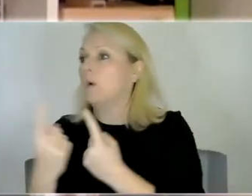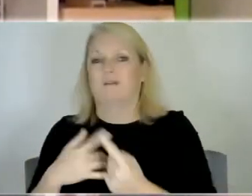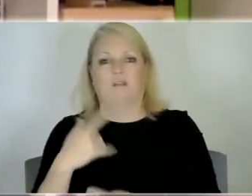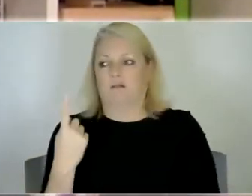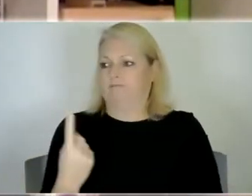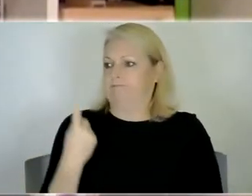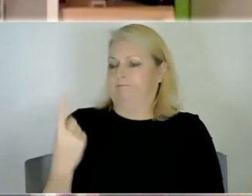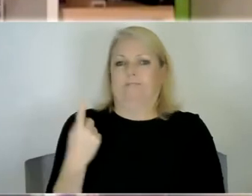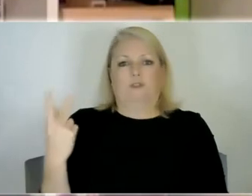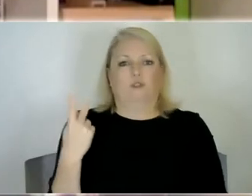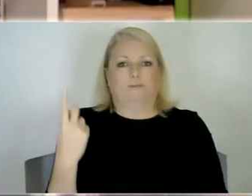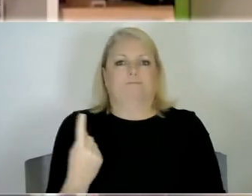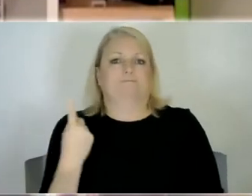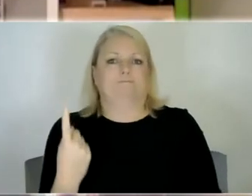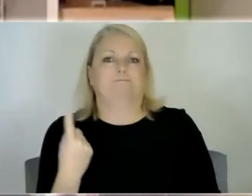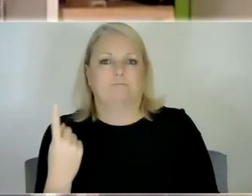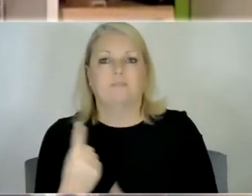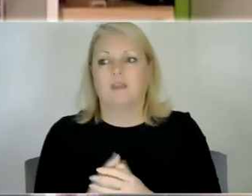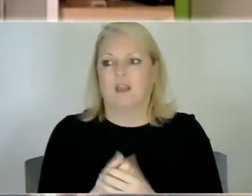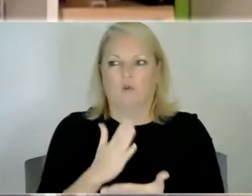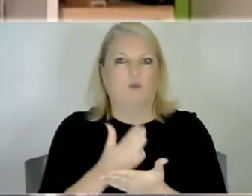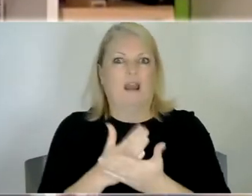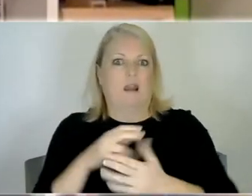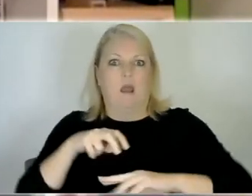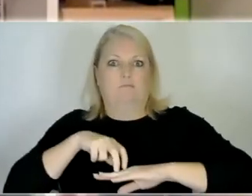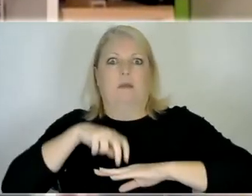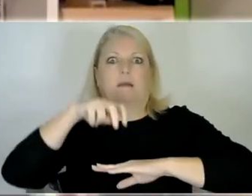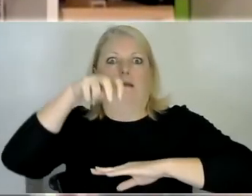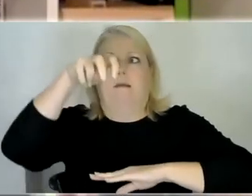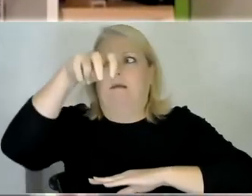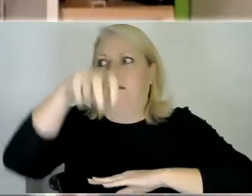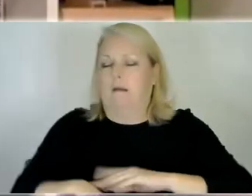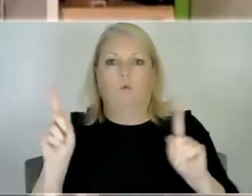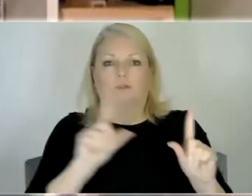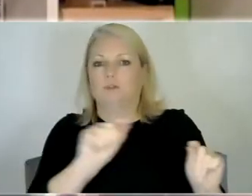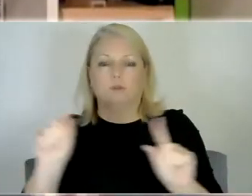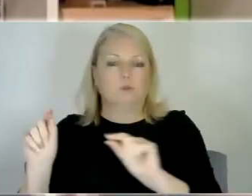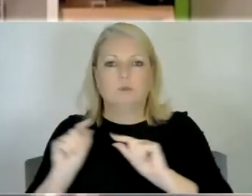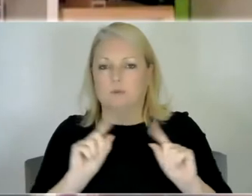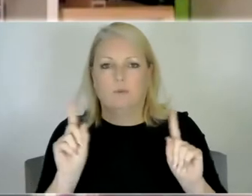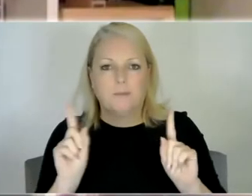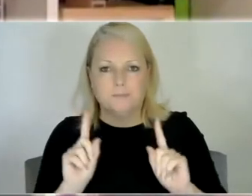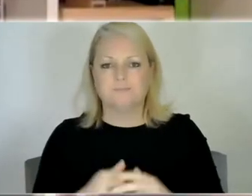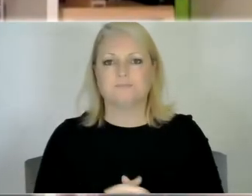like the future was suddenly a huge unknown and and just just a real scary prospect and then